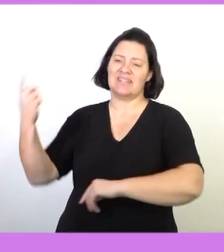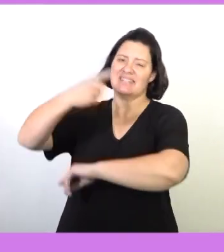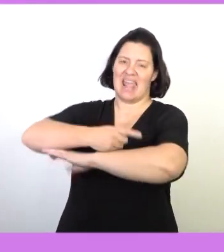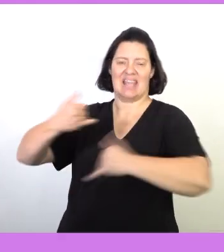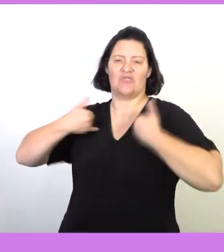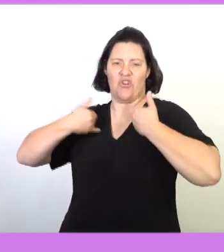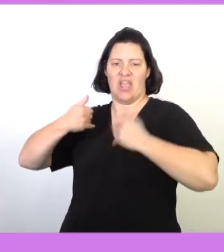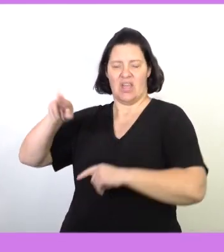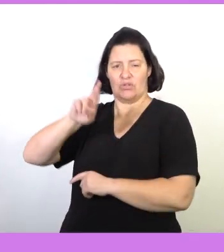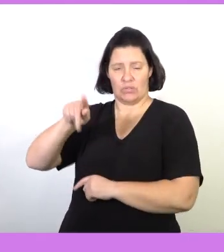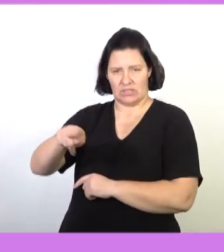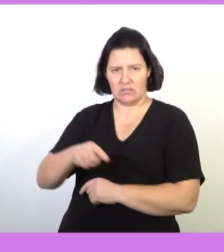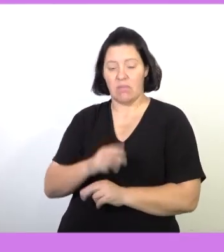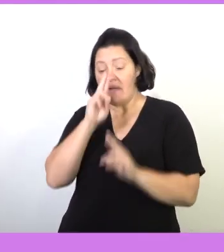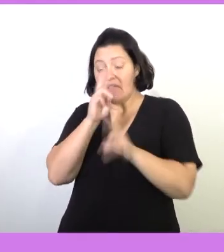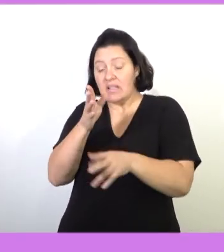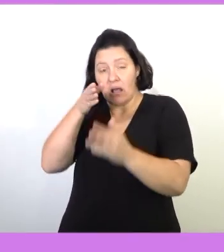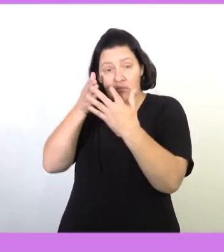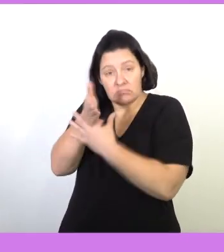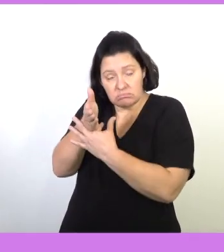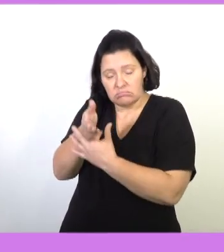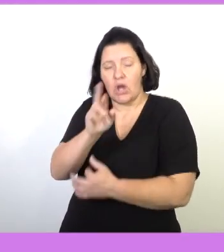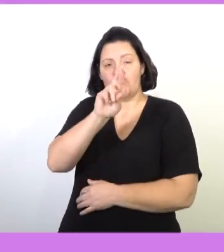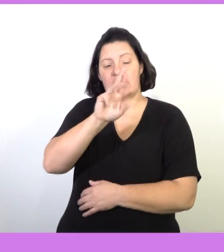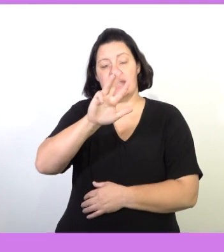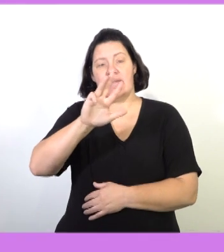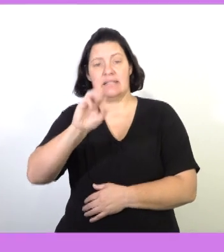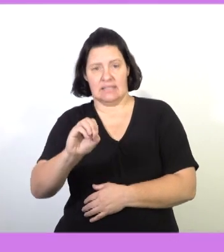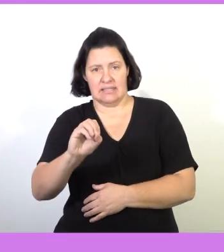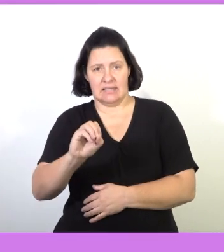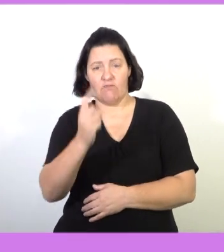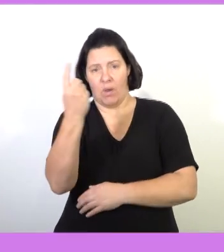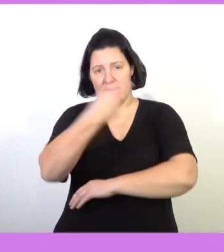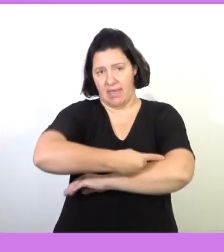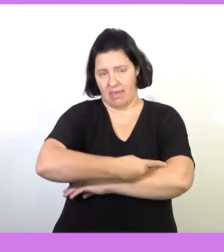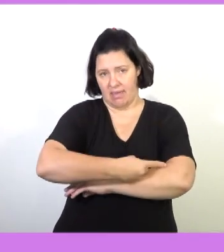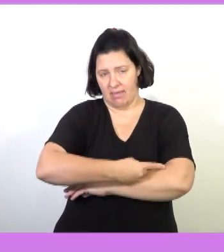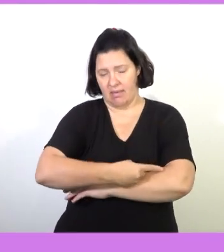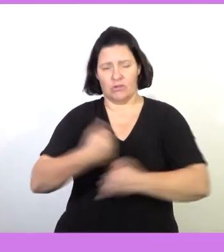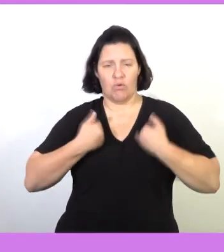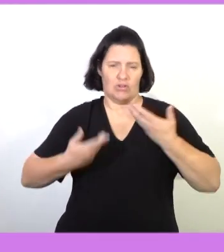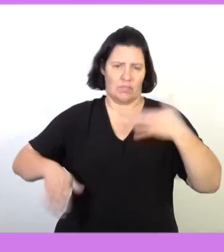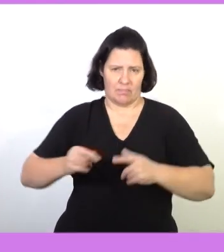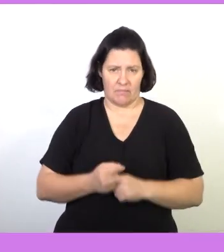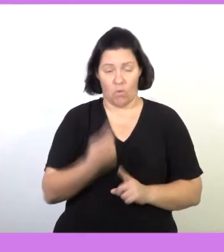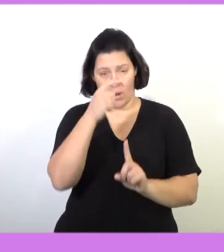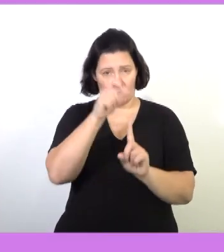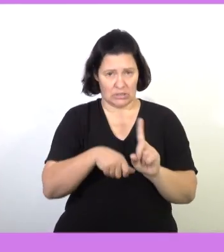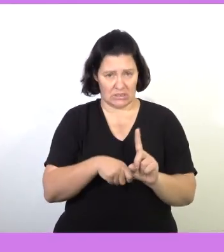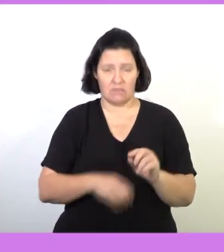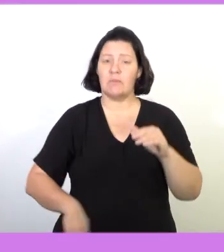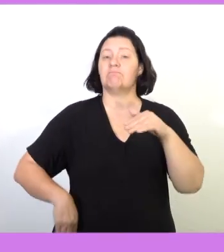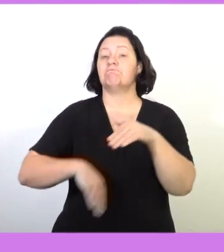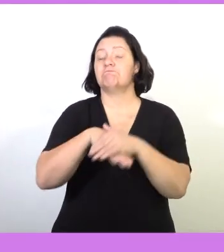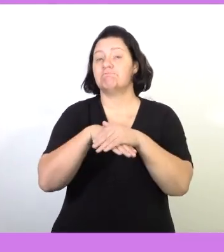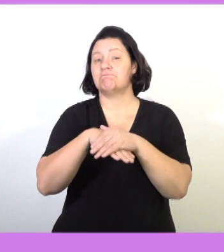day. The resort charges visitors 90 rands per day, per person. And this is up